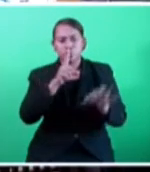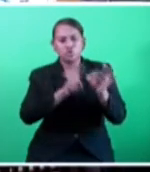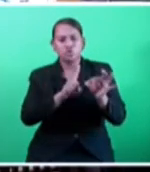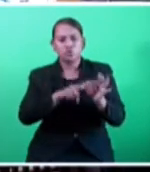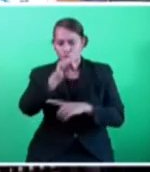I give the floor to